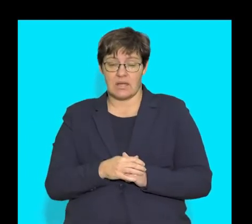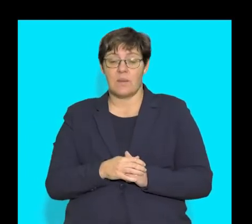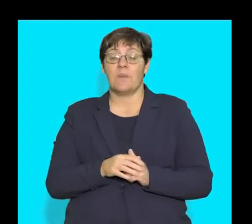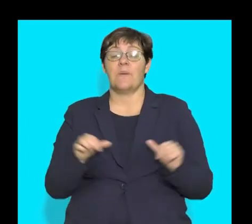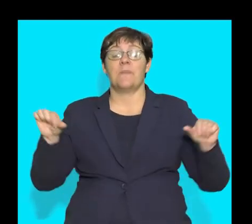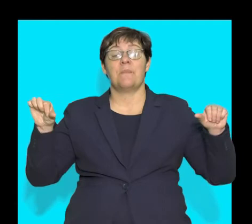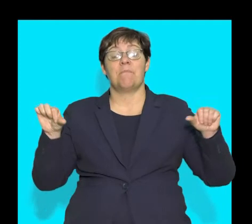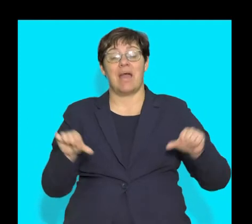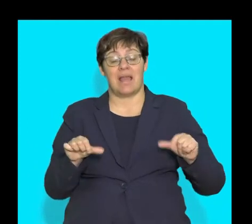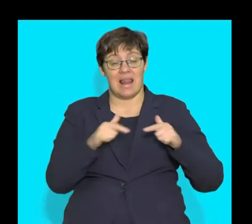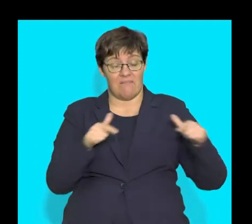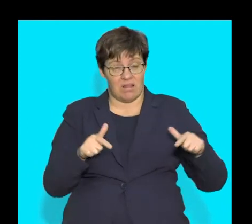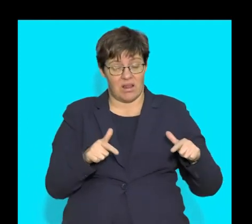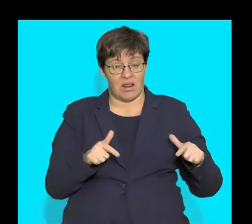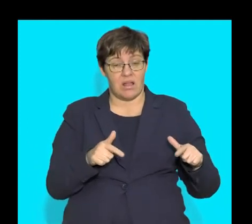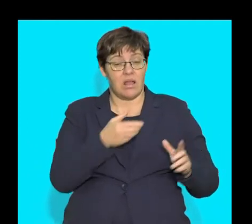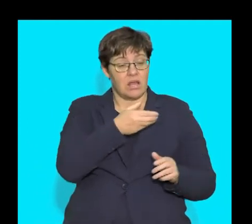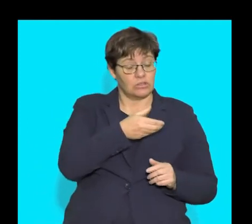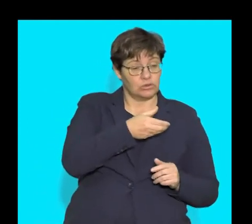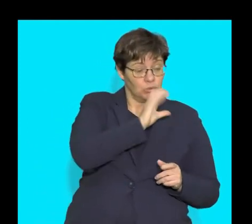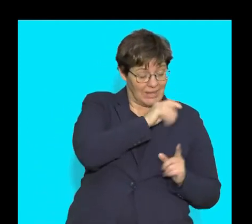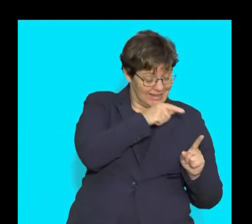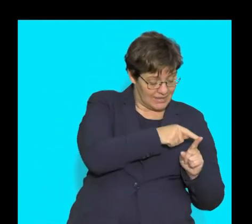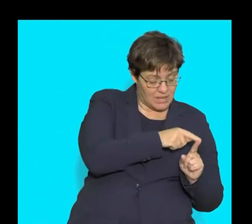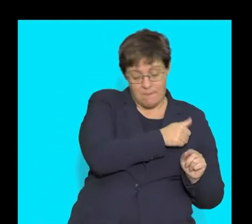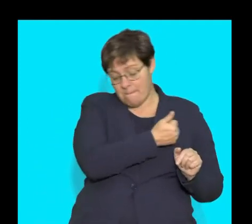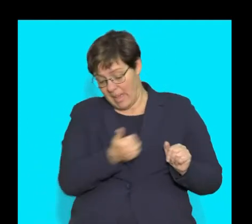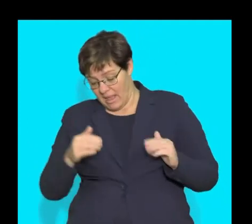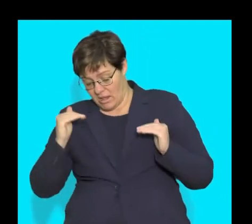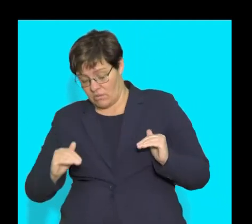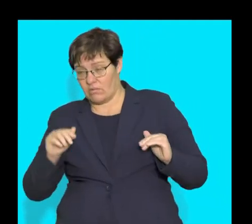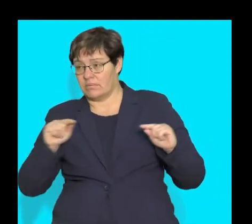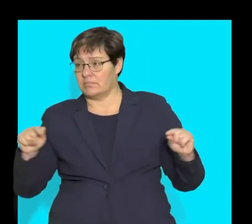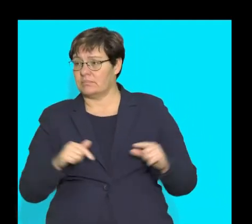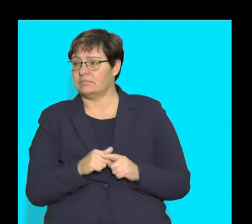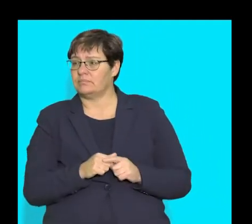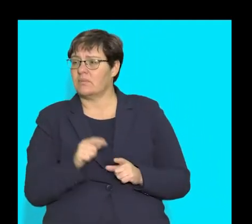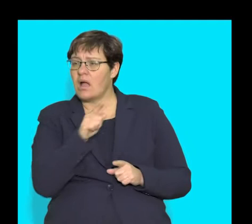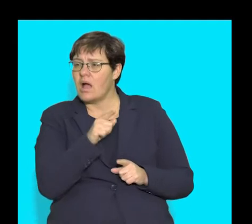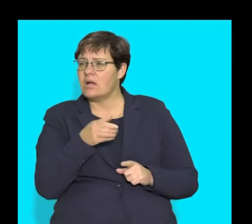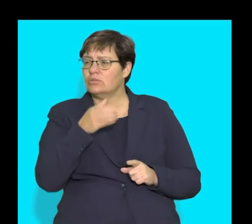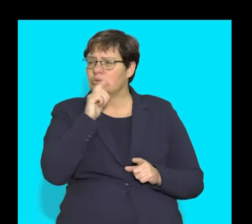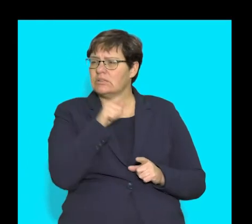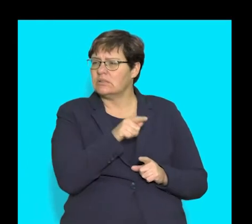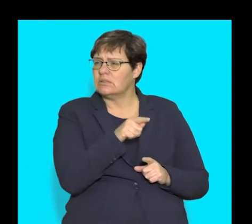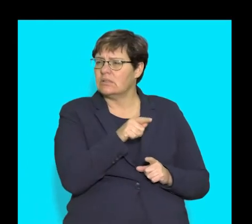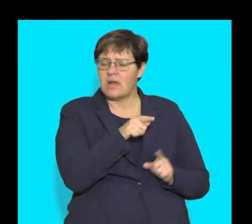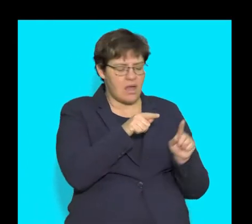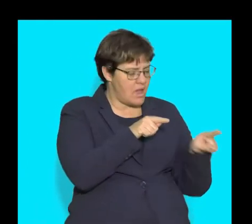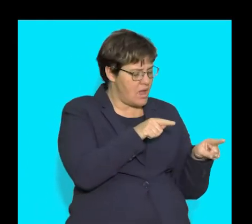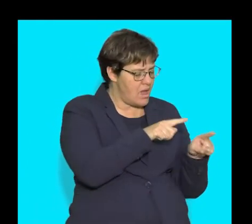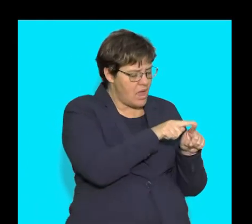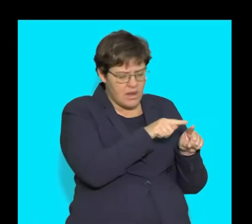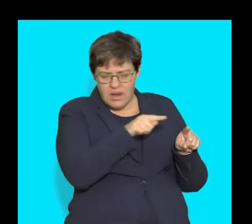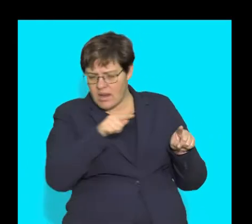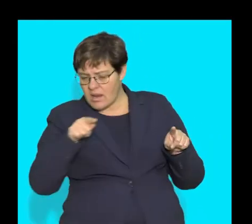return to the level when the glucose solution was consumed. So when the individual had consumed the